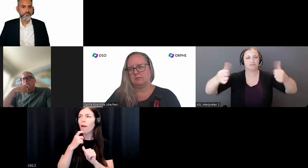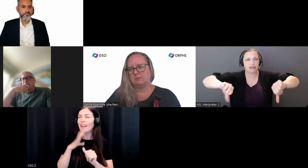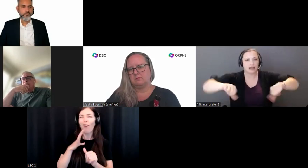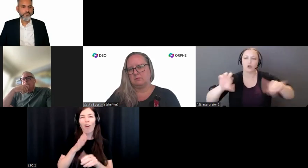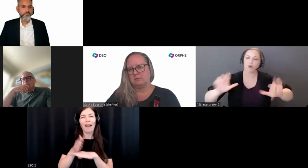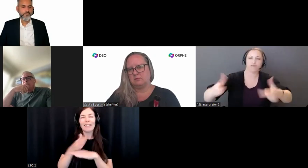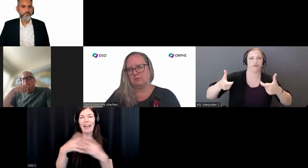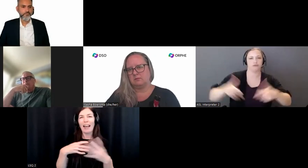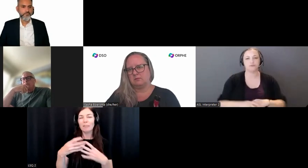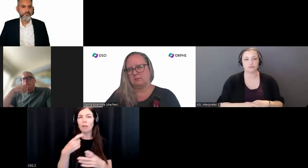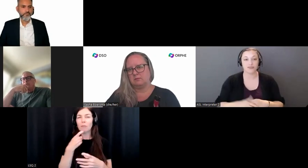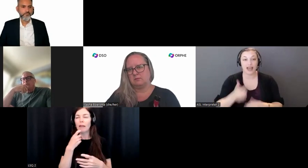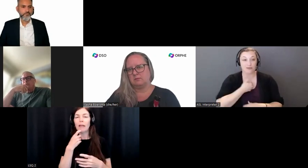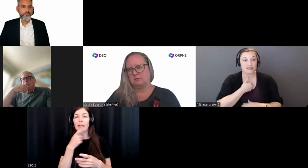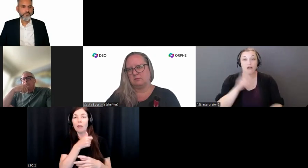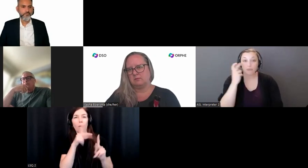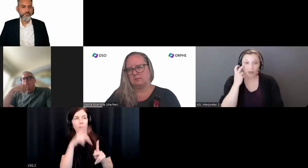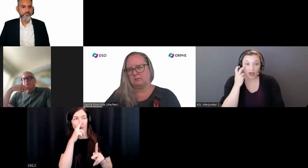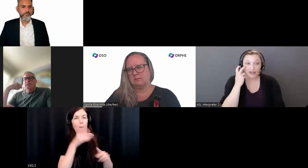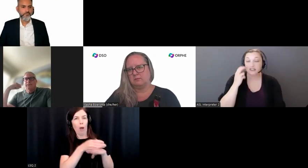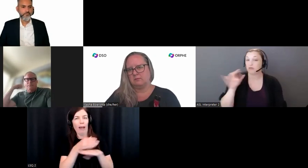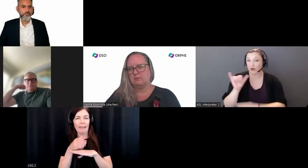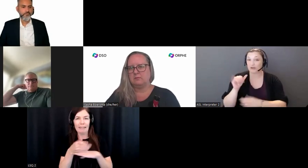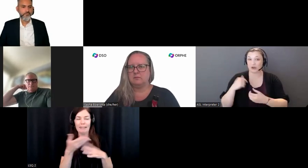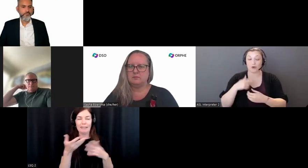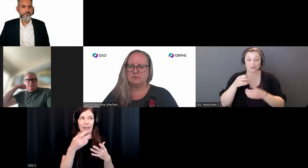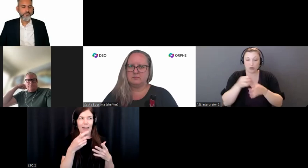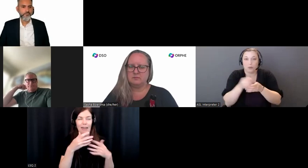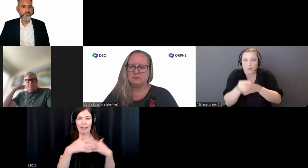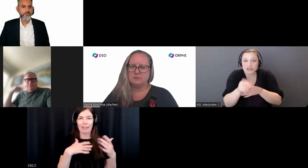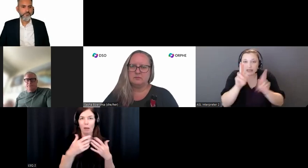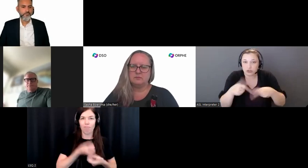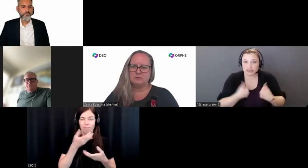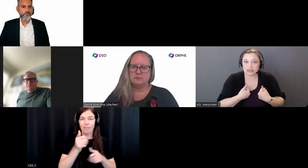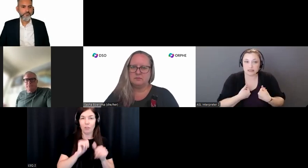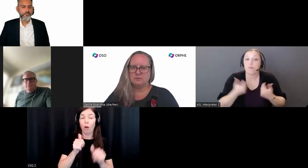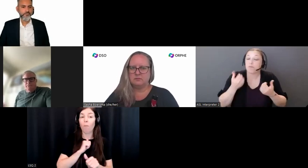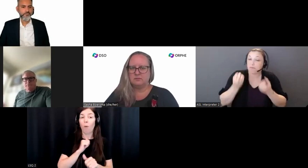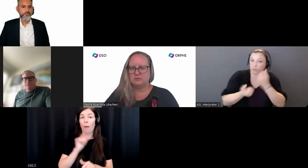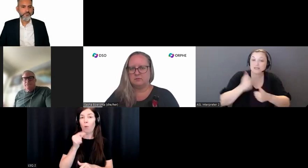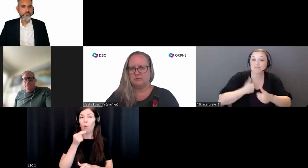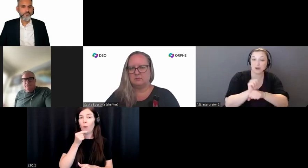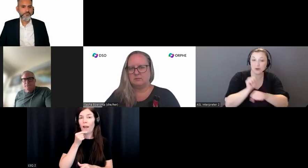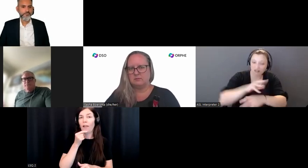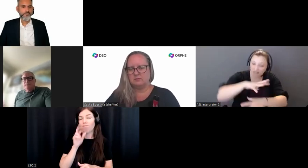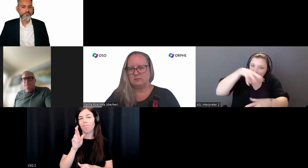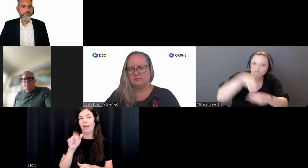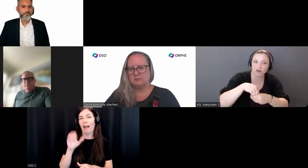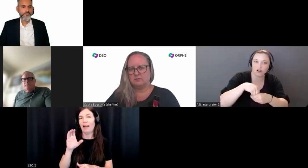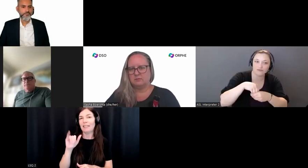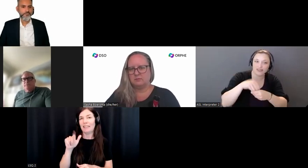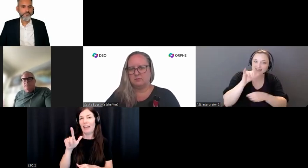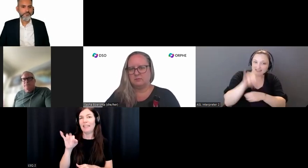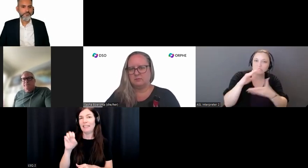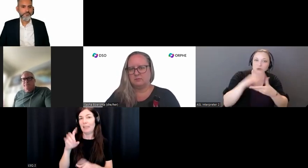with a disability, I'm blind. So much of my work is animated by doing that work, being a part of that story. I truly